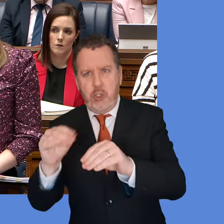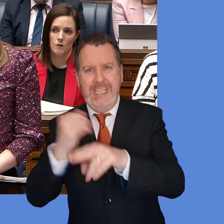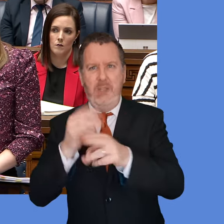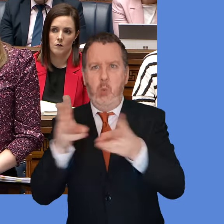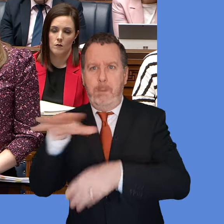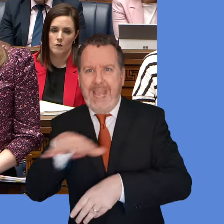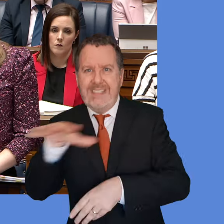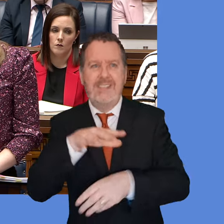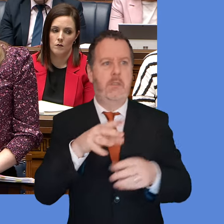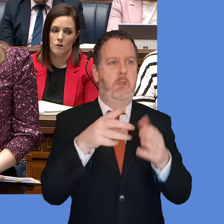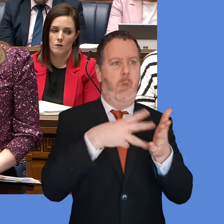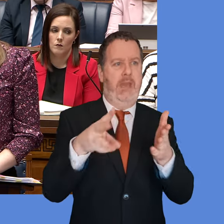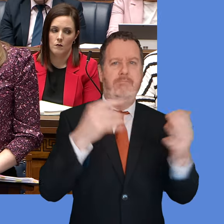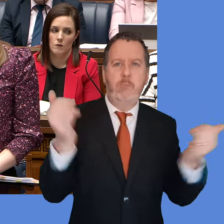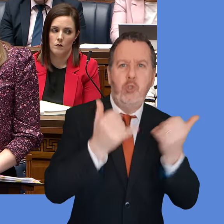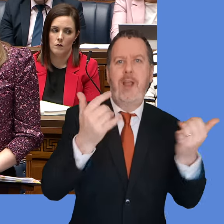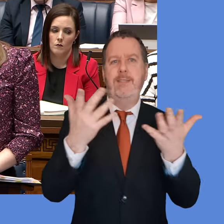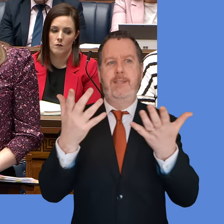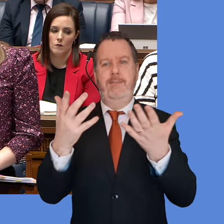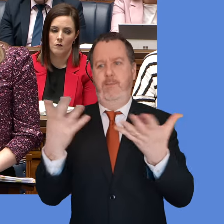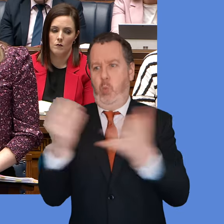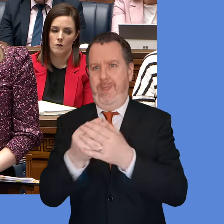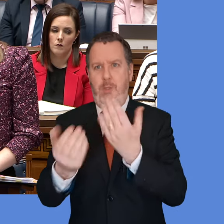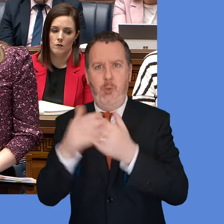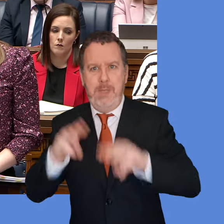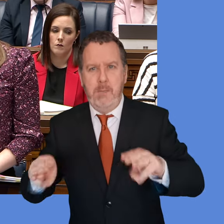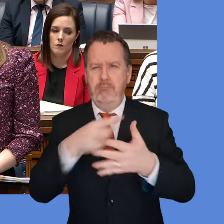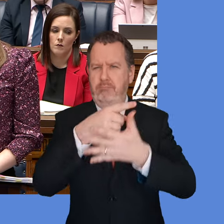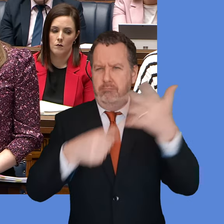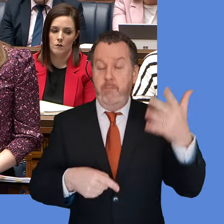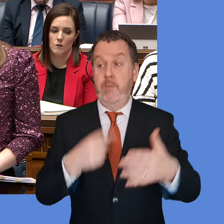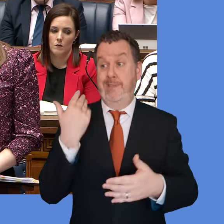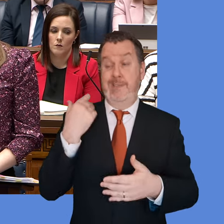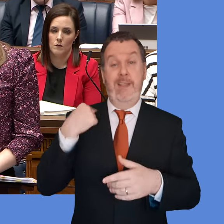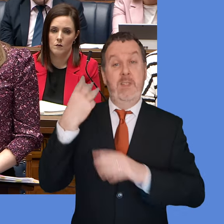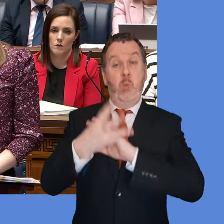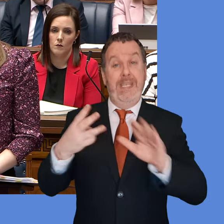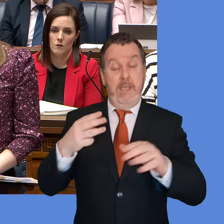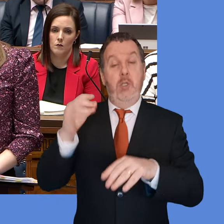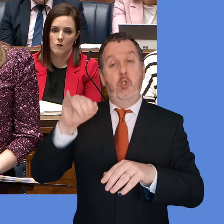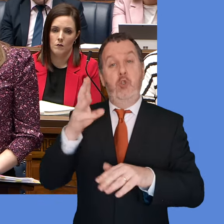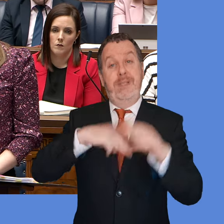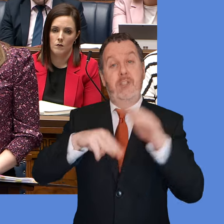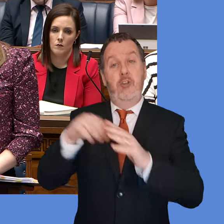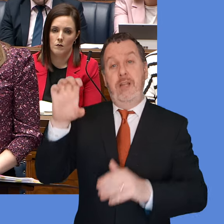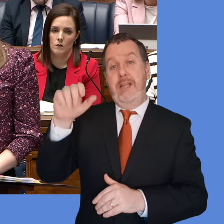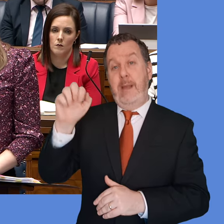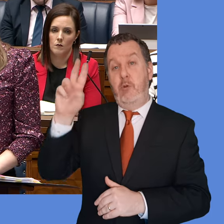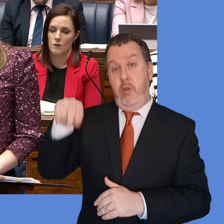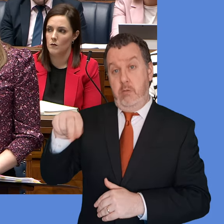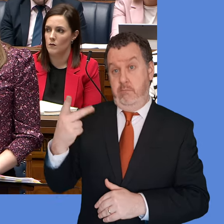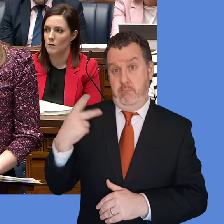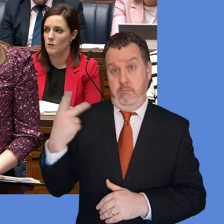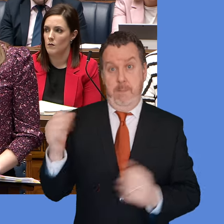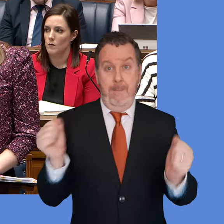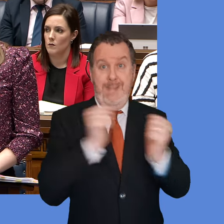socialising and with our children and young people. This week junior minister Cameron and I along with senior officials met with the UN special rapporteur on violence against